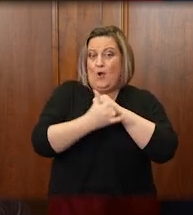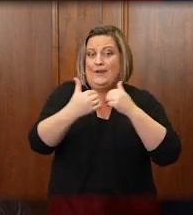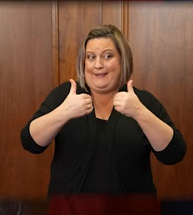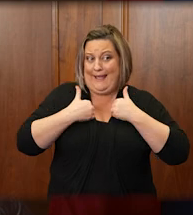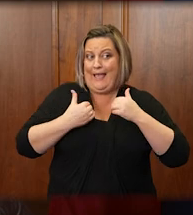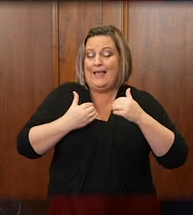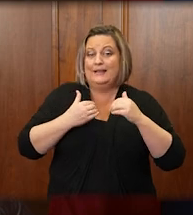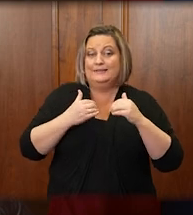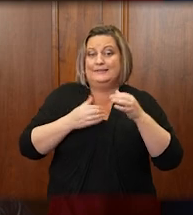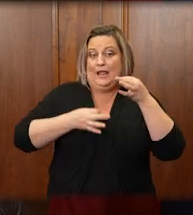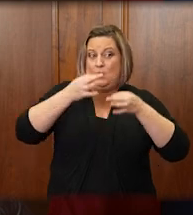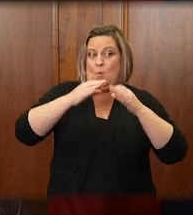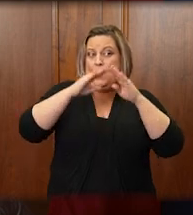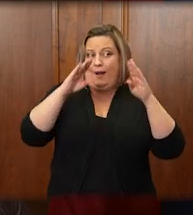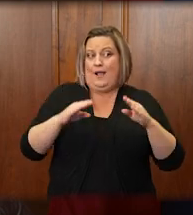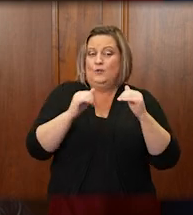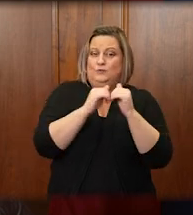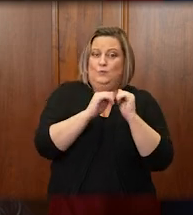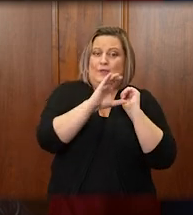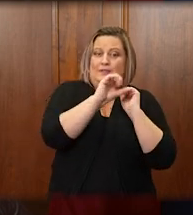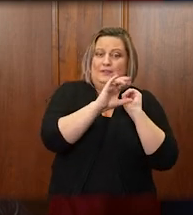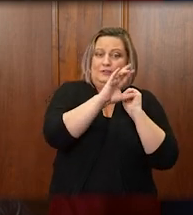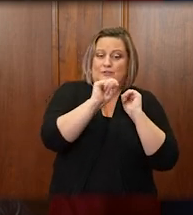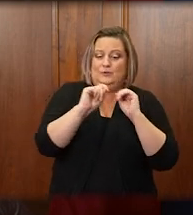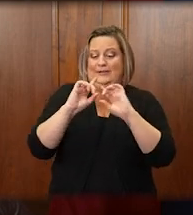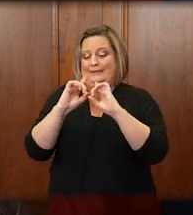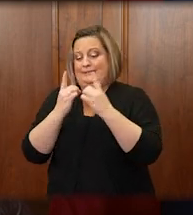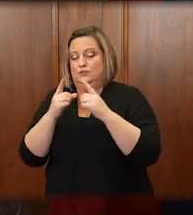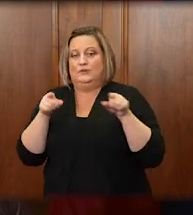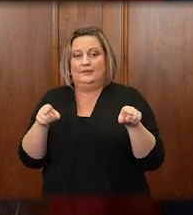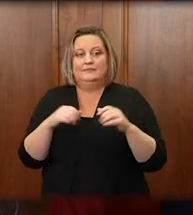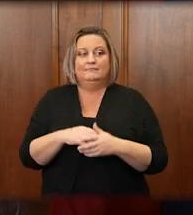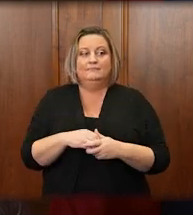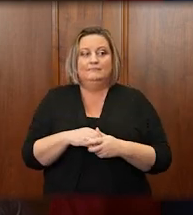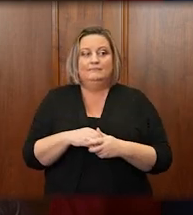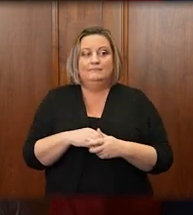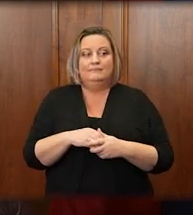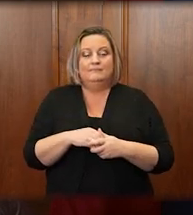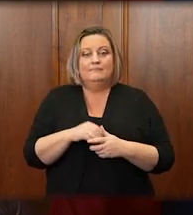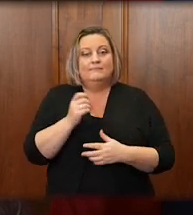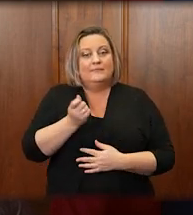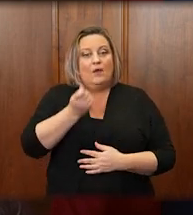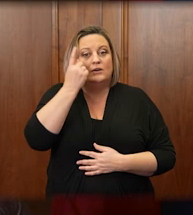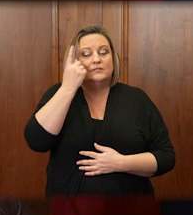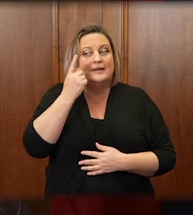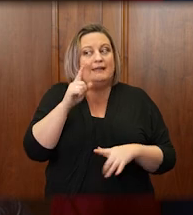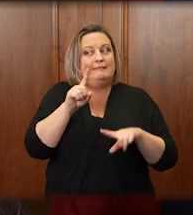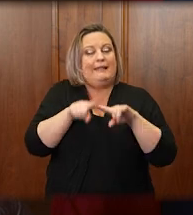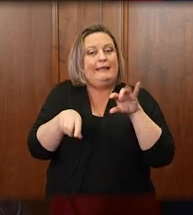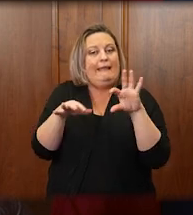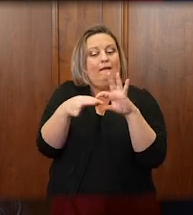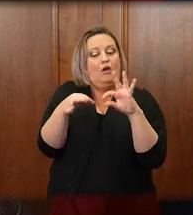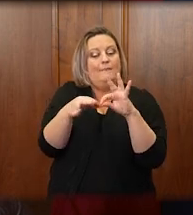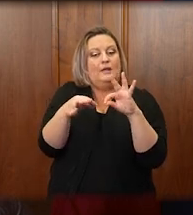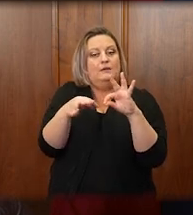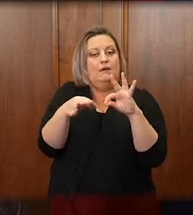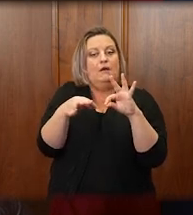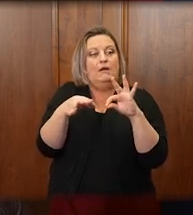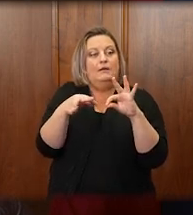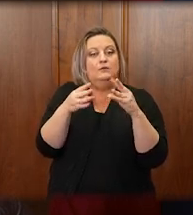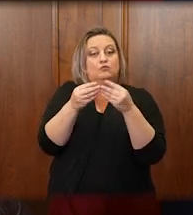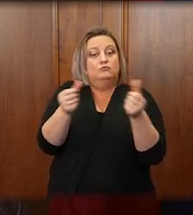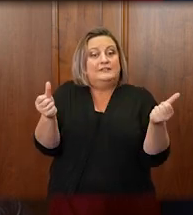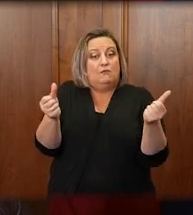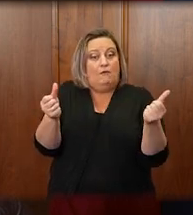and district court base there. Although neither judges nor clerks of court can comment on pending or resolved cases,